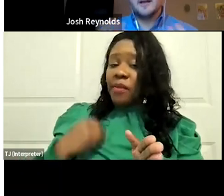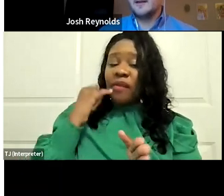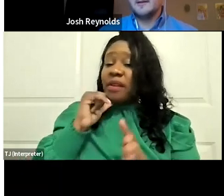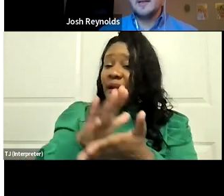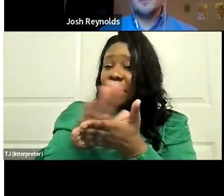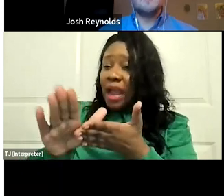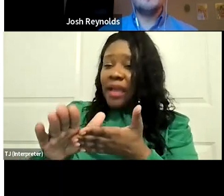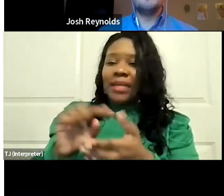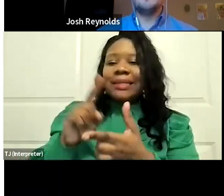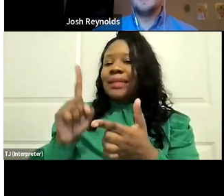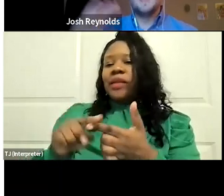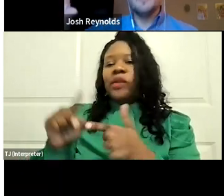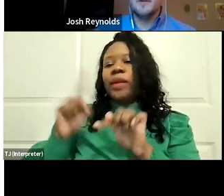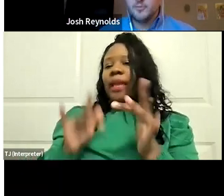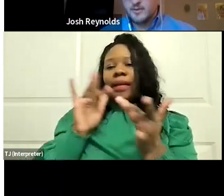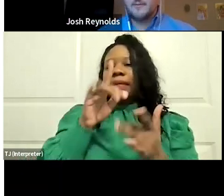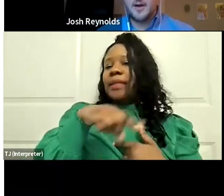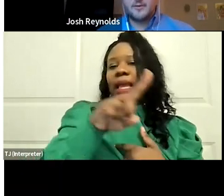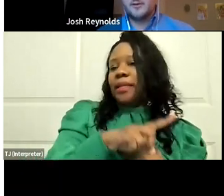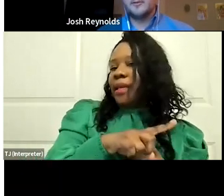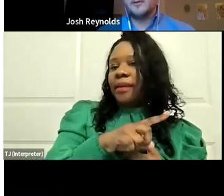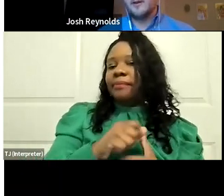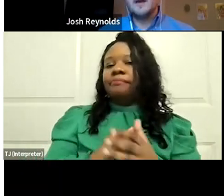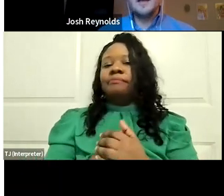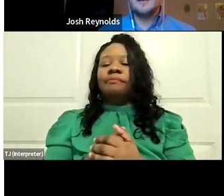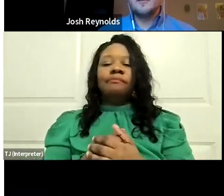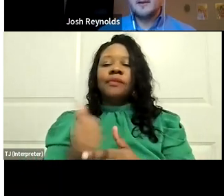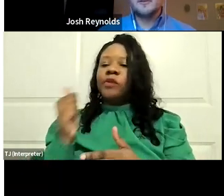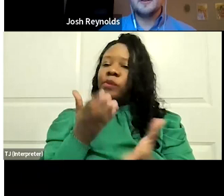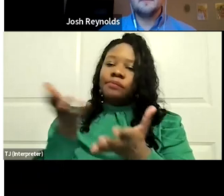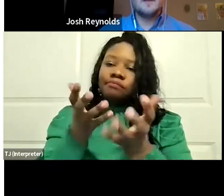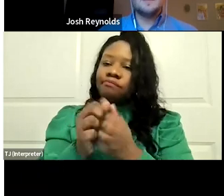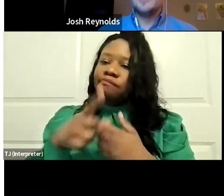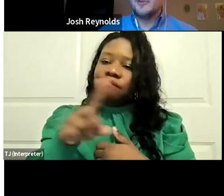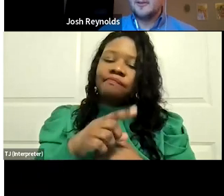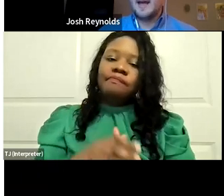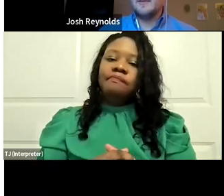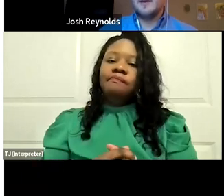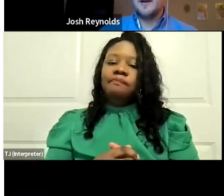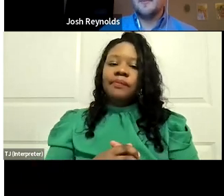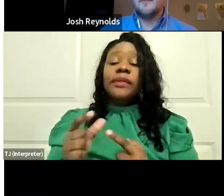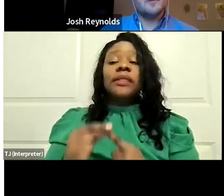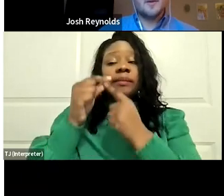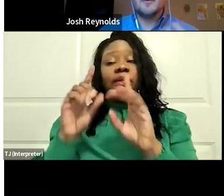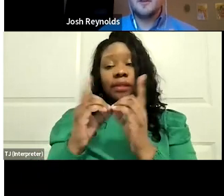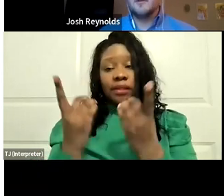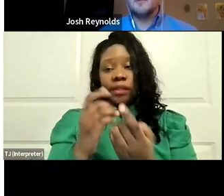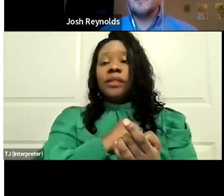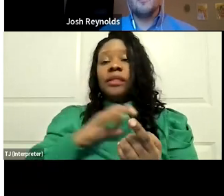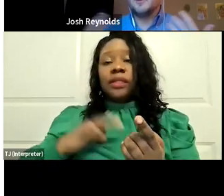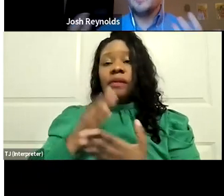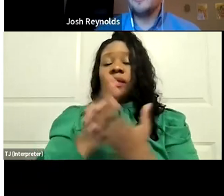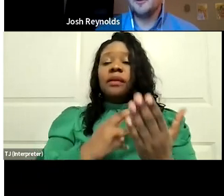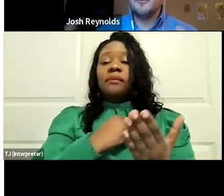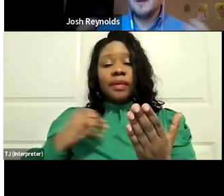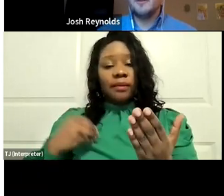-starter. And you're not going to even have them in the room to have a conversation with them, and especially district staff. Some members even